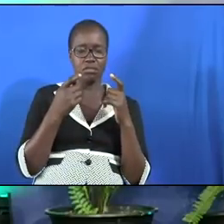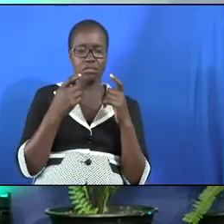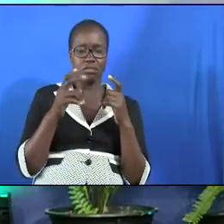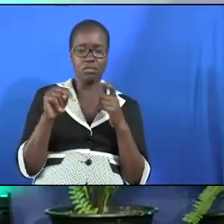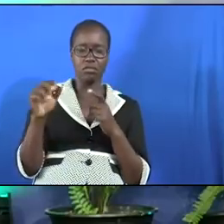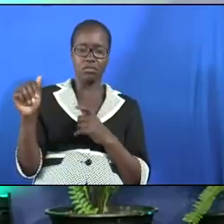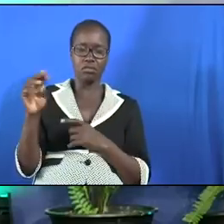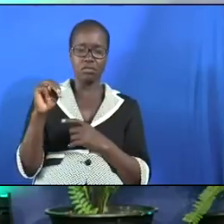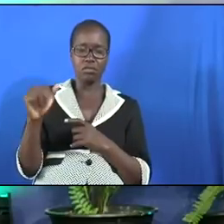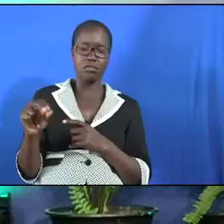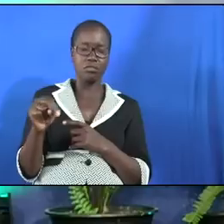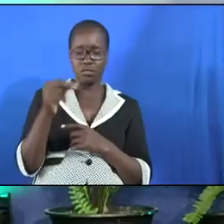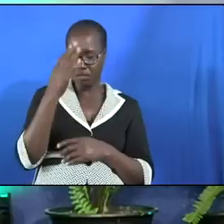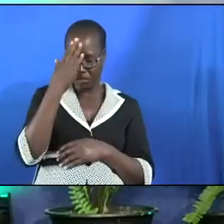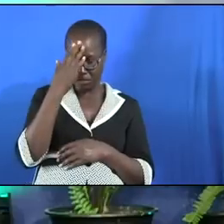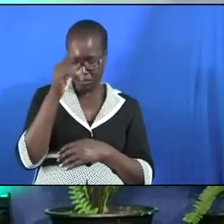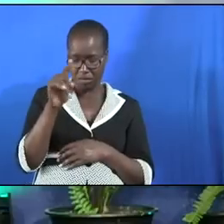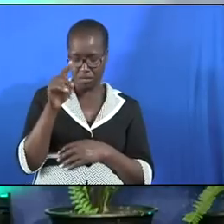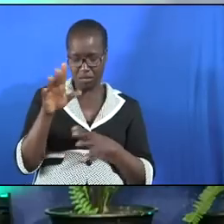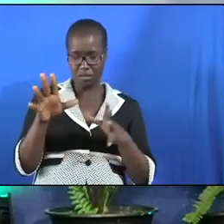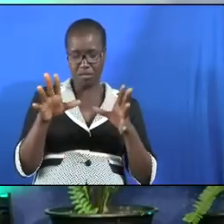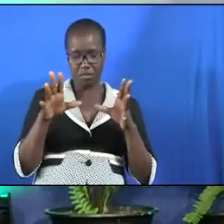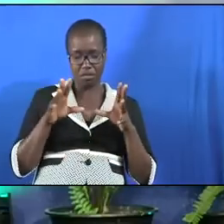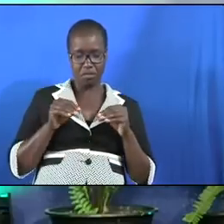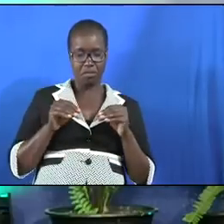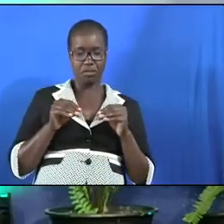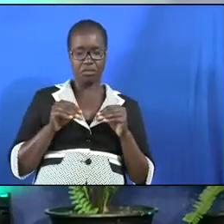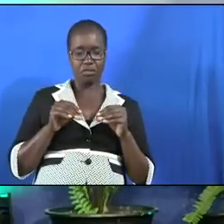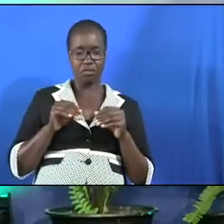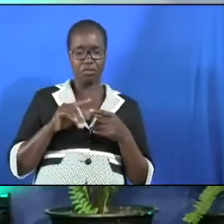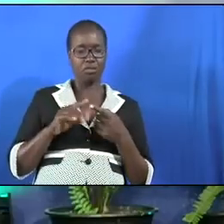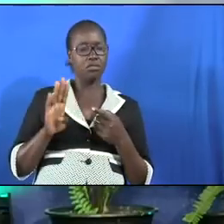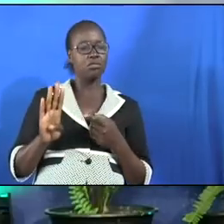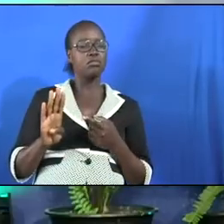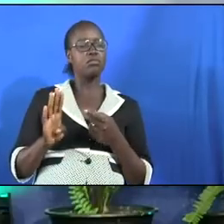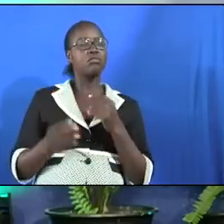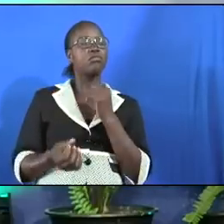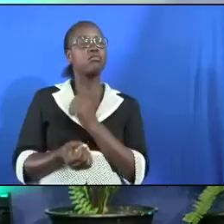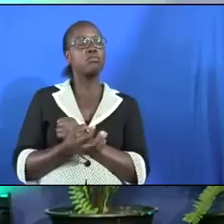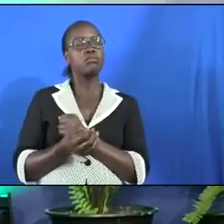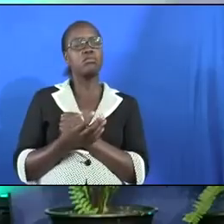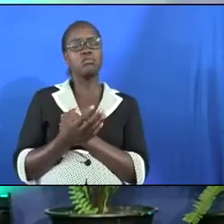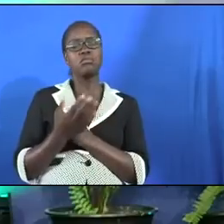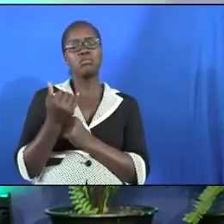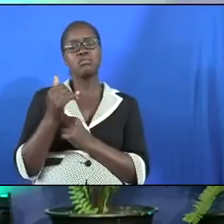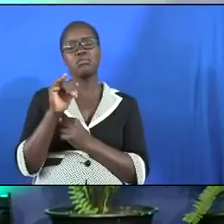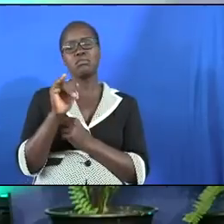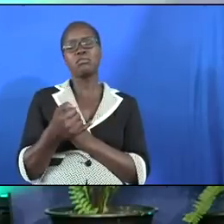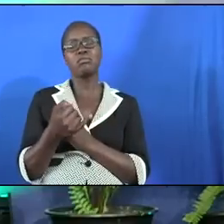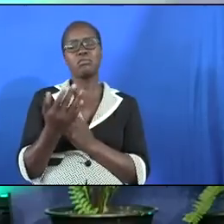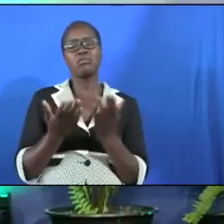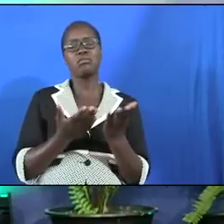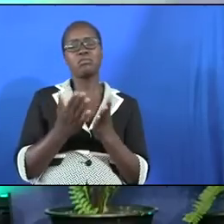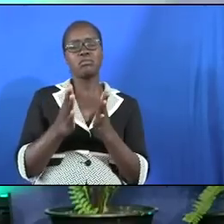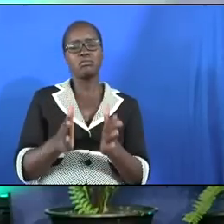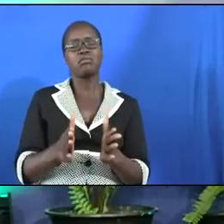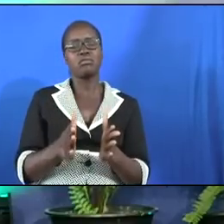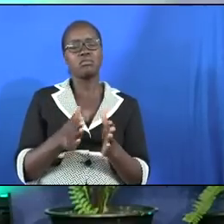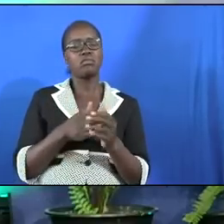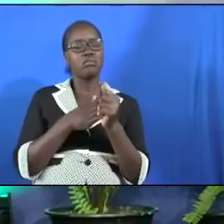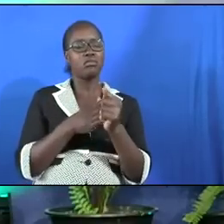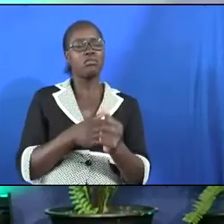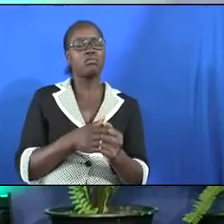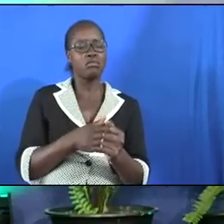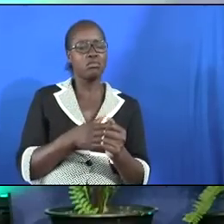Naaman humbled himself accepted to be advised by just a maid to be guarded